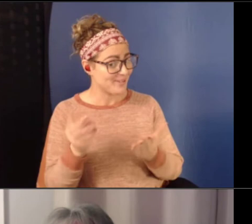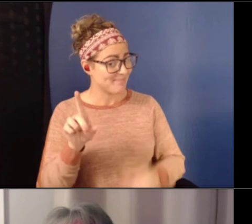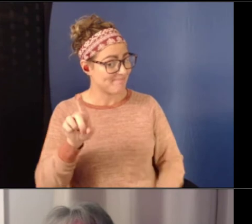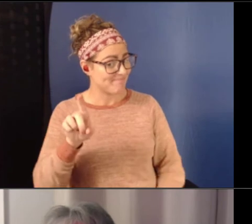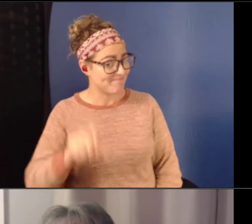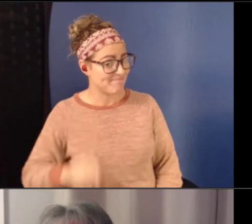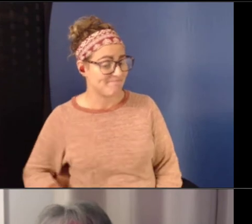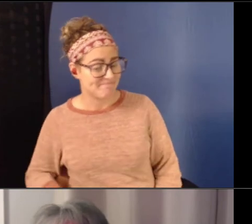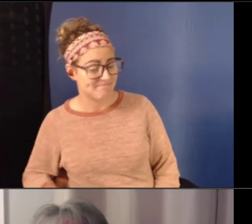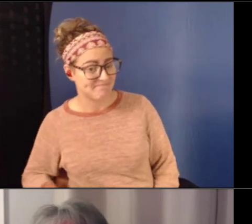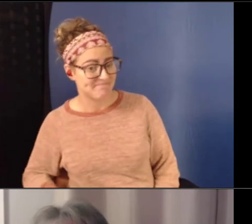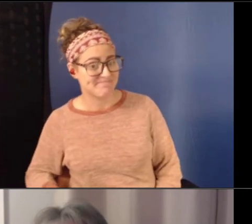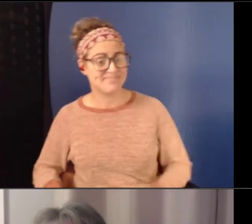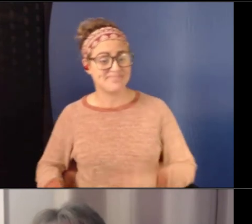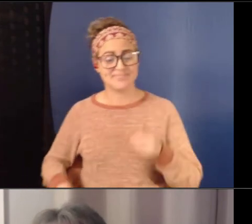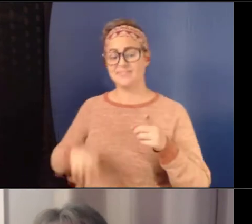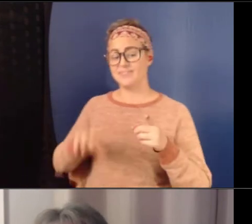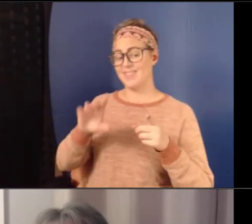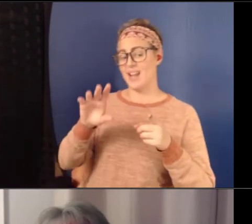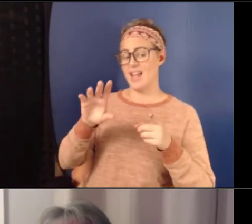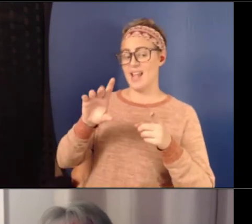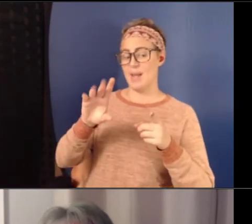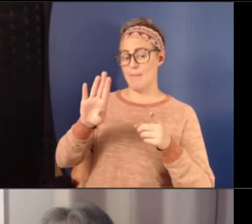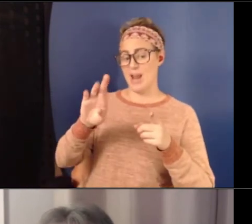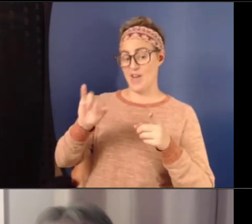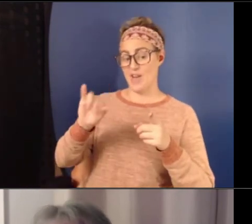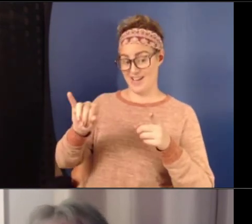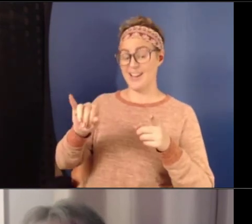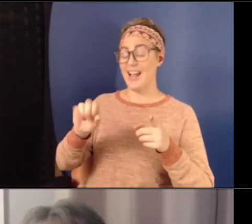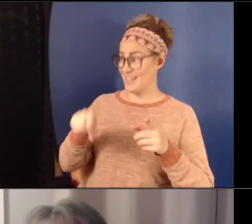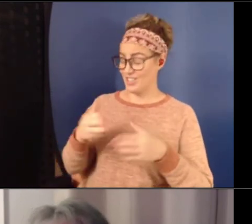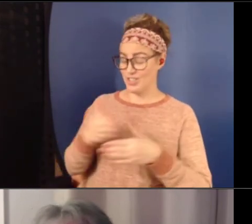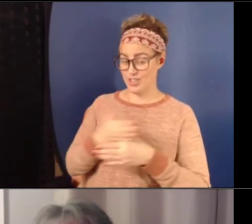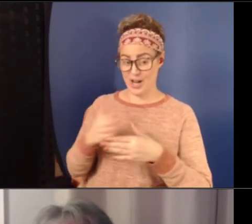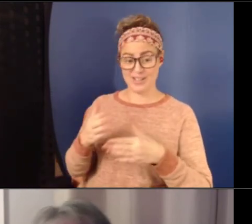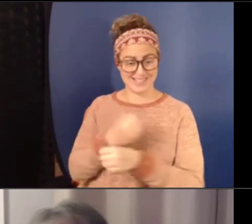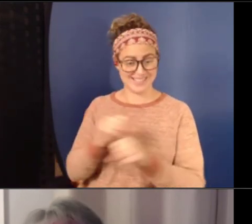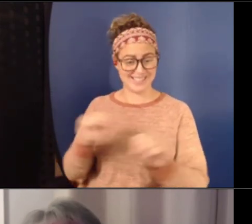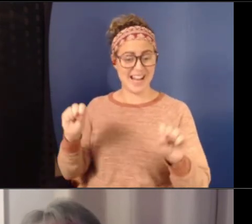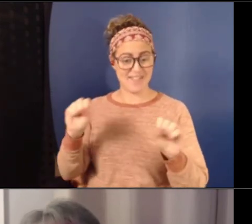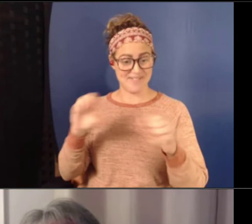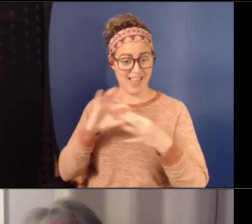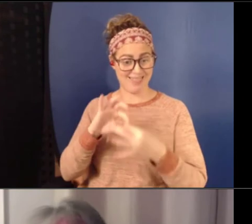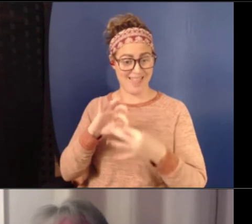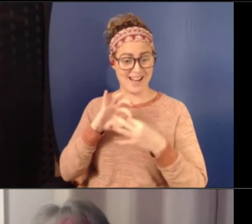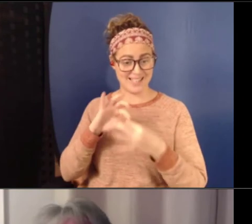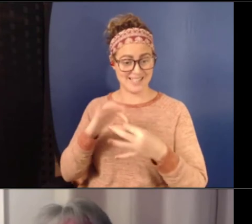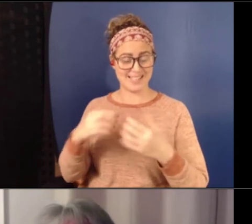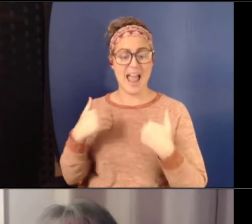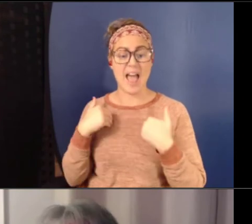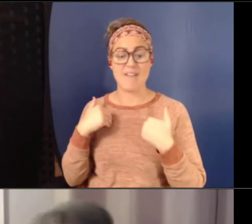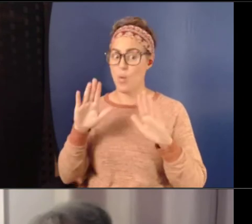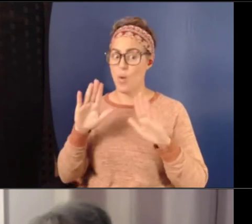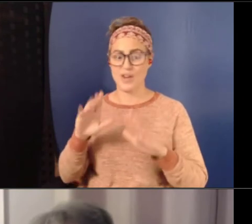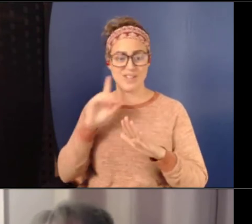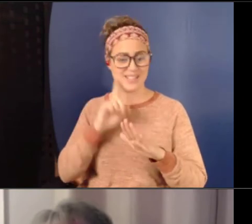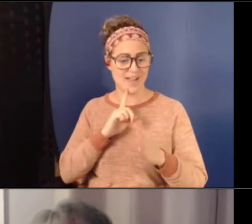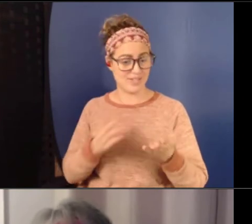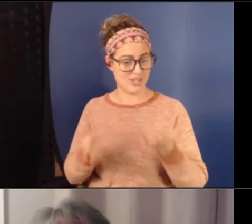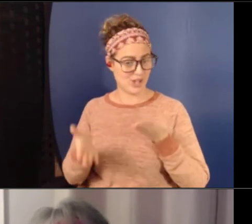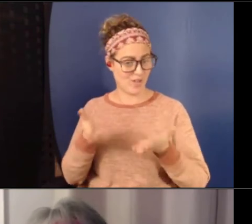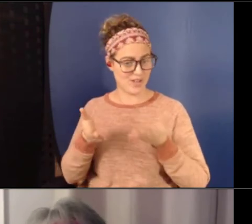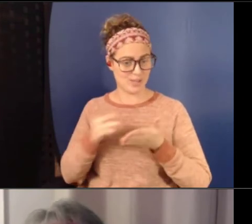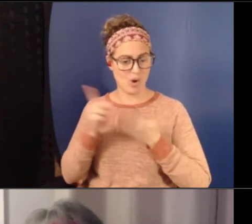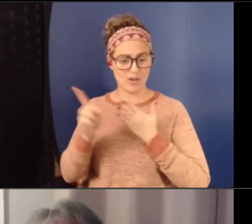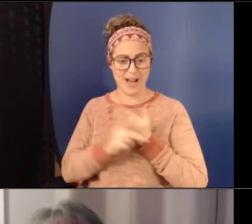I can share that at the SAFE Alliance, we have, um, a wonderful deaf services program, and educators and